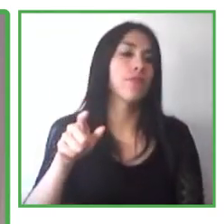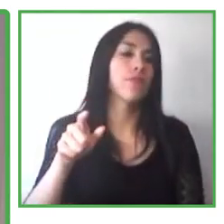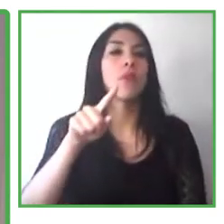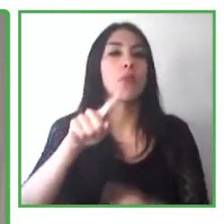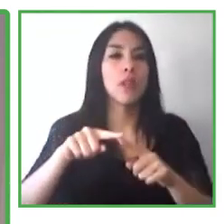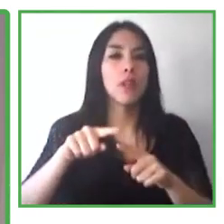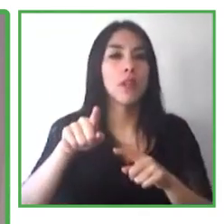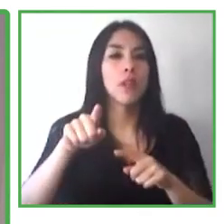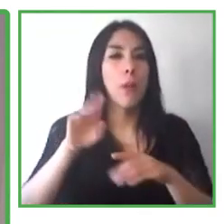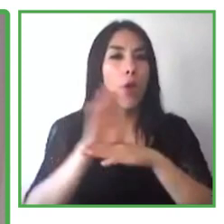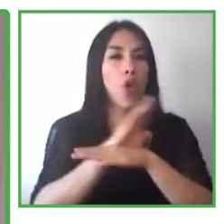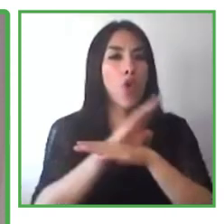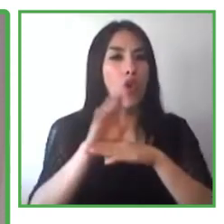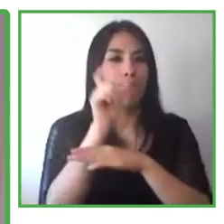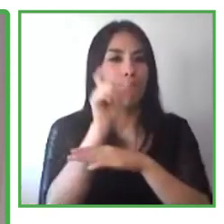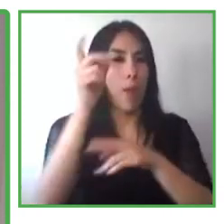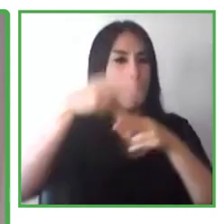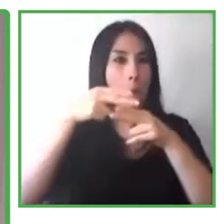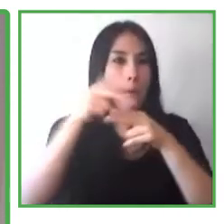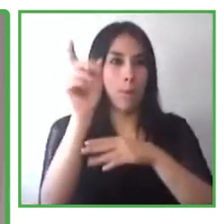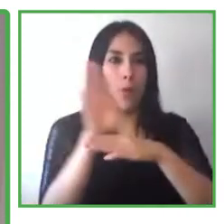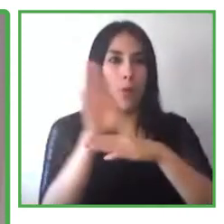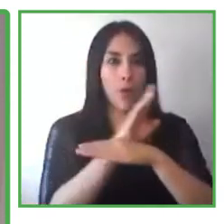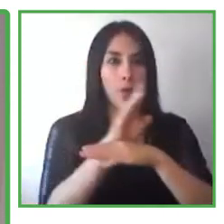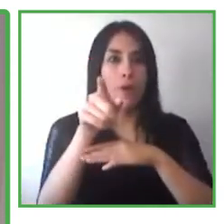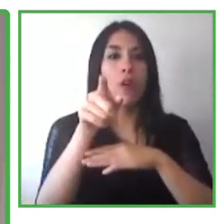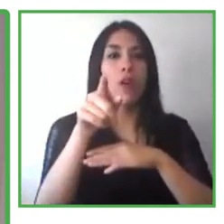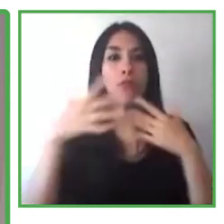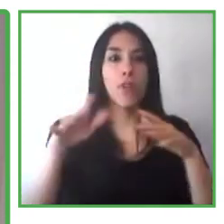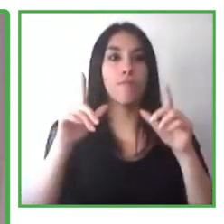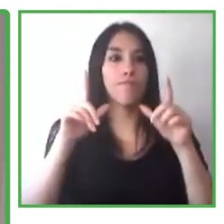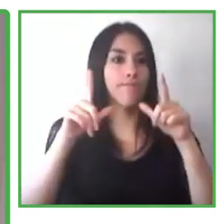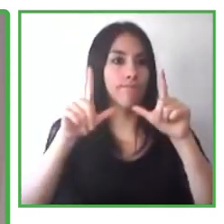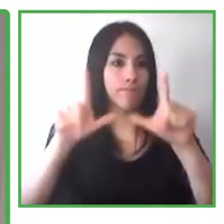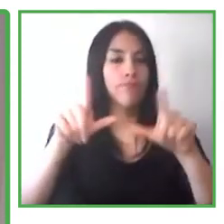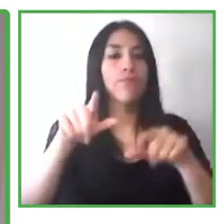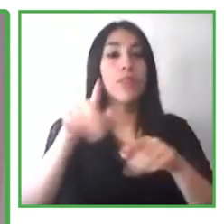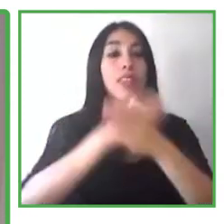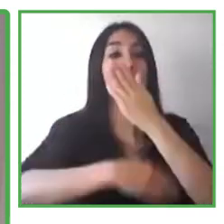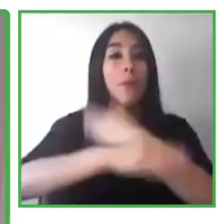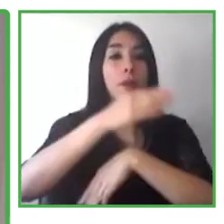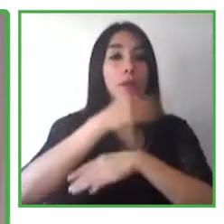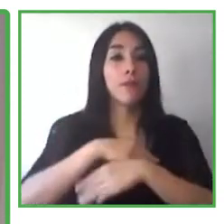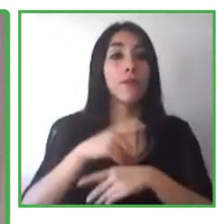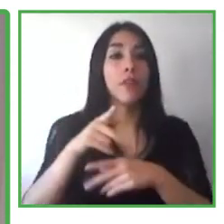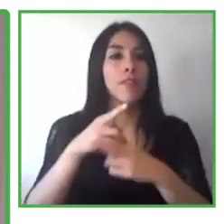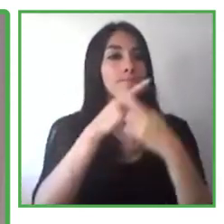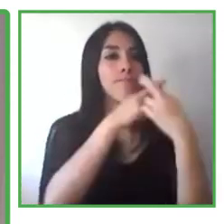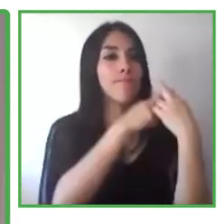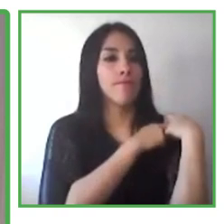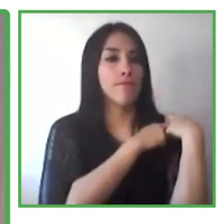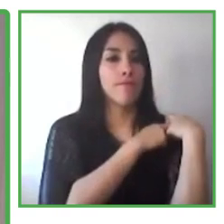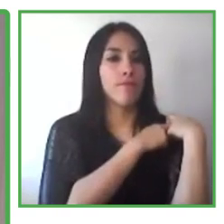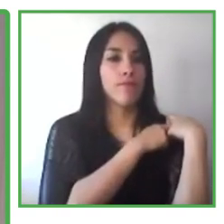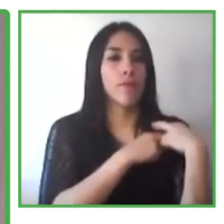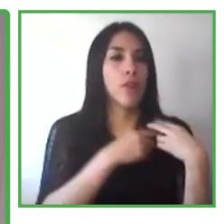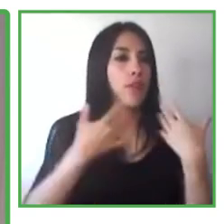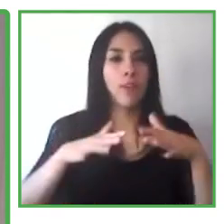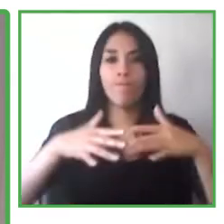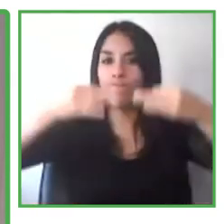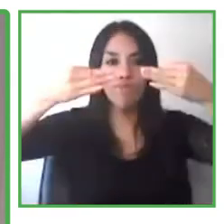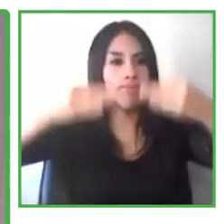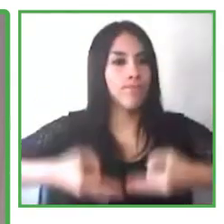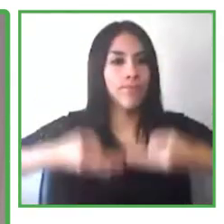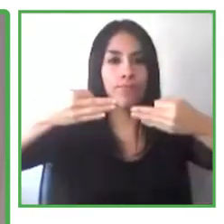Jessica's role, official role, I think, and you can clarify this, Jessica. But I think your official role is director of strategic